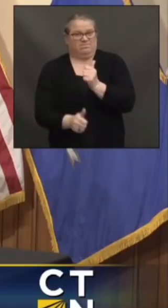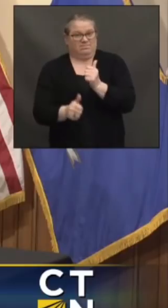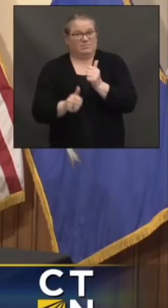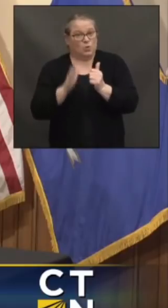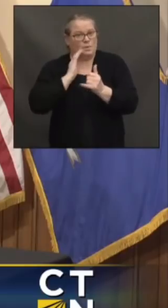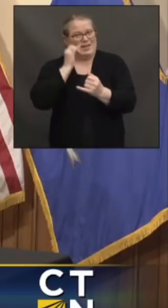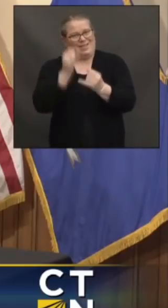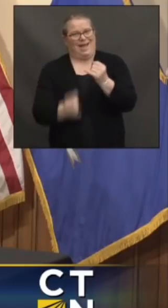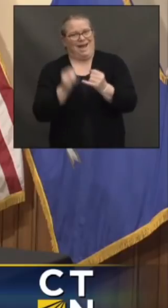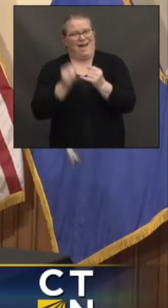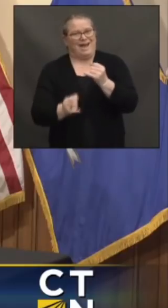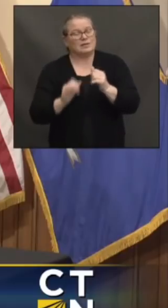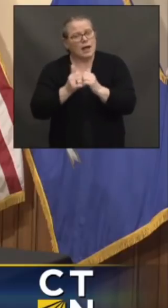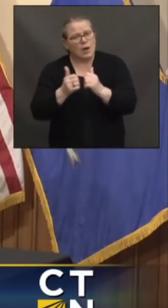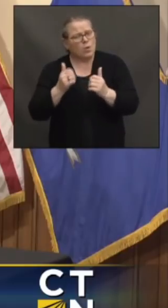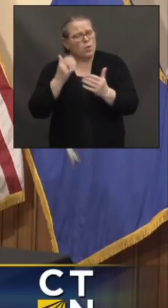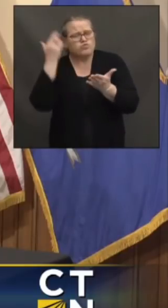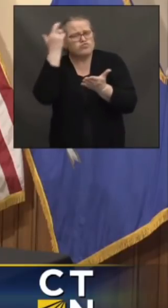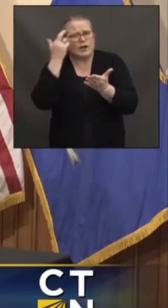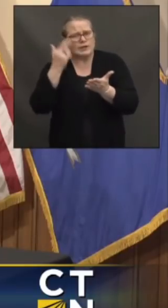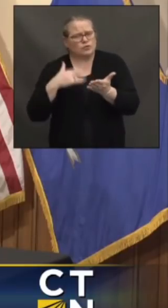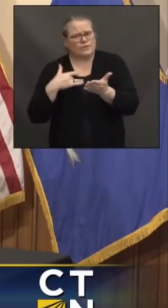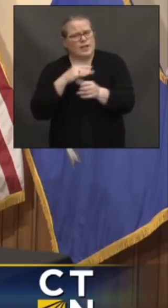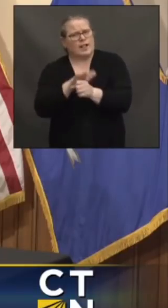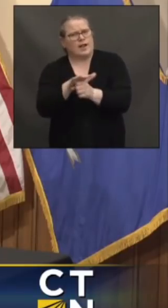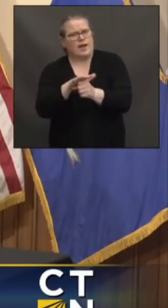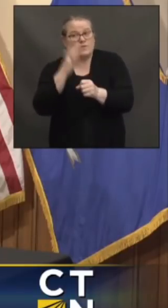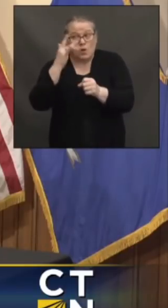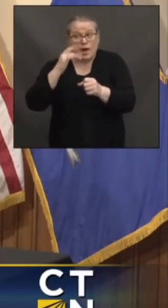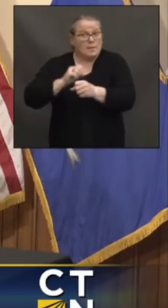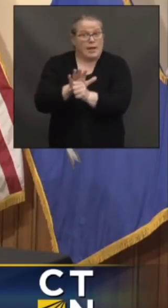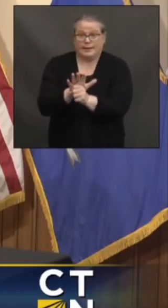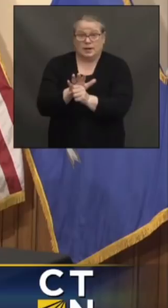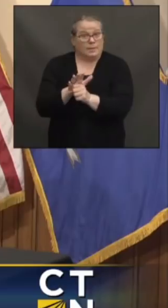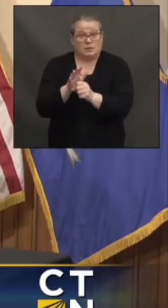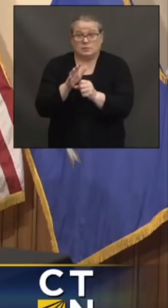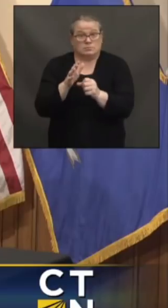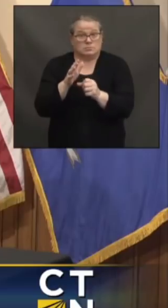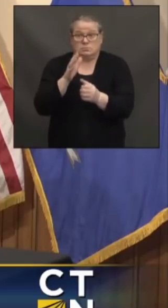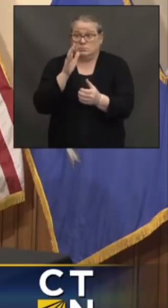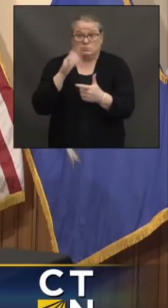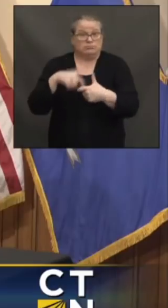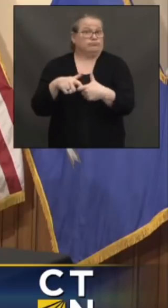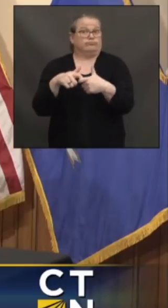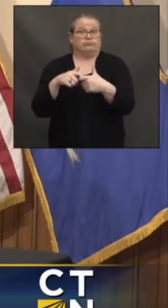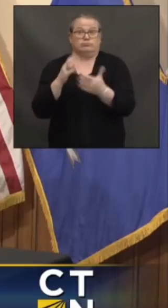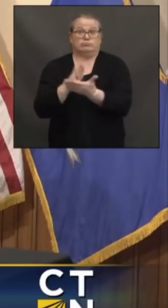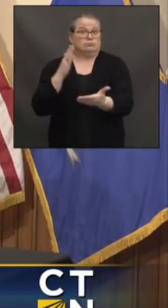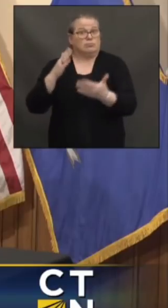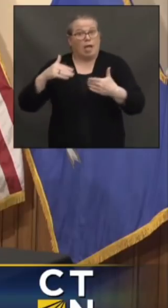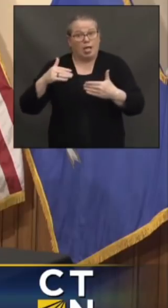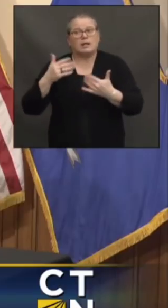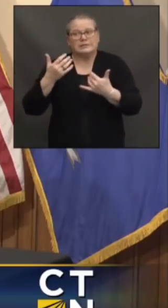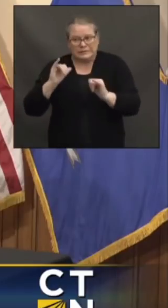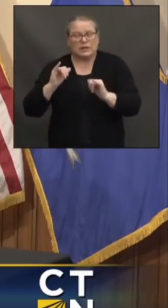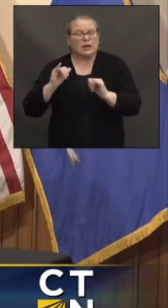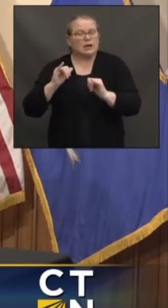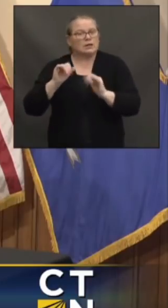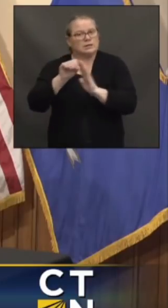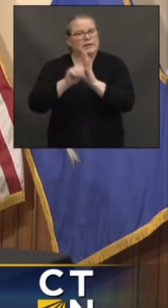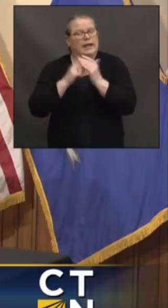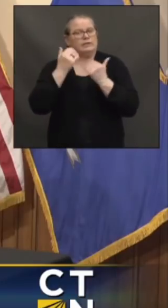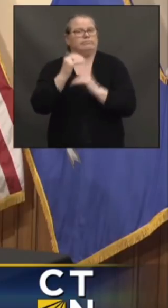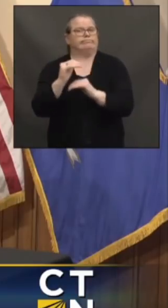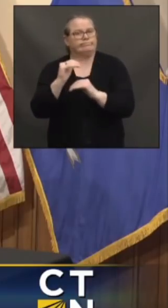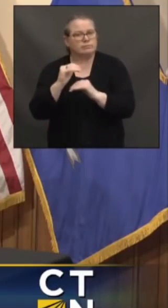will be enough, given that we are still not over this pandemic? There are still restrictions taking place at this time. You know, I just